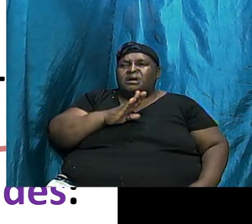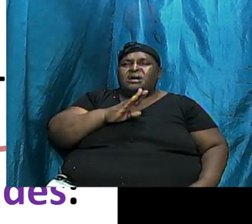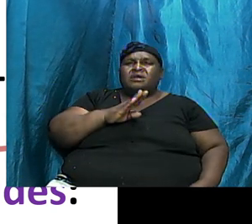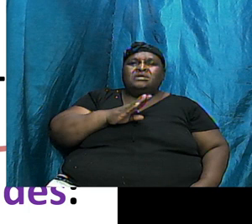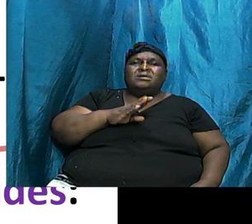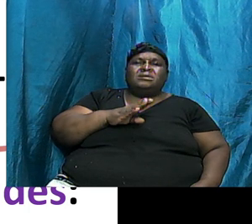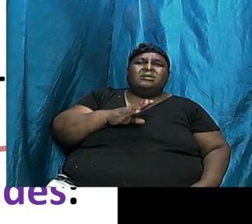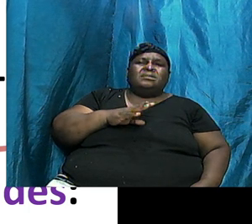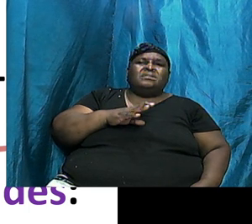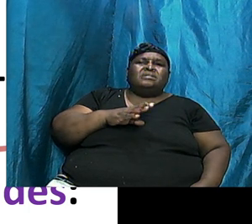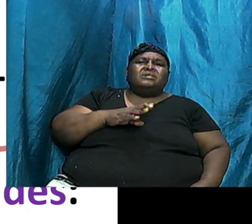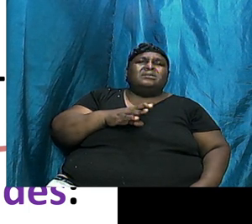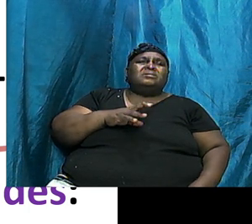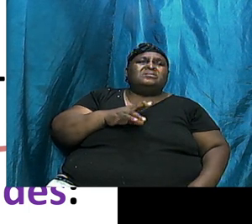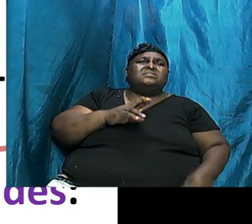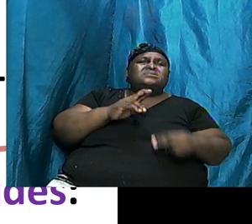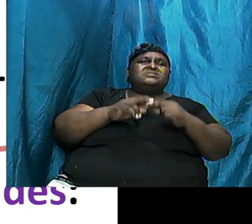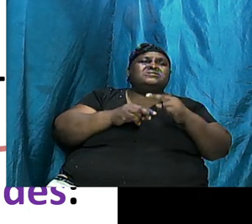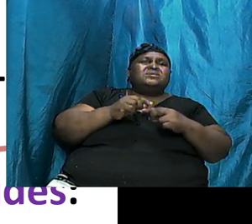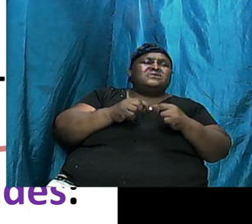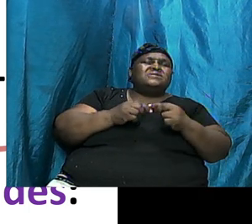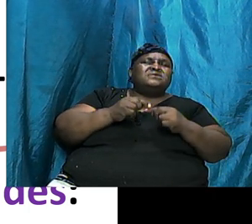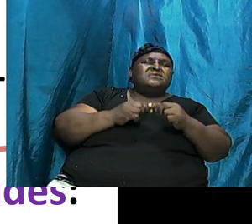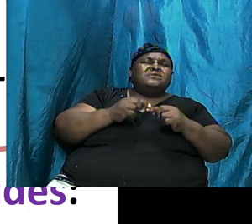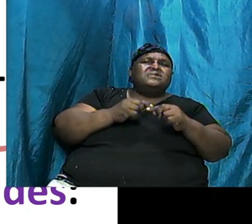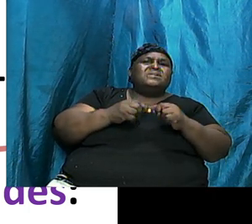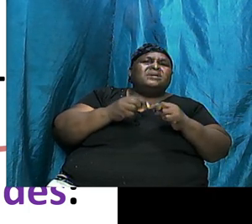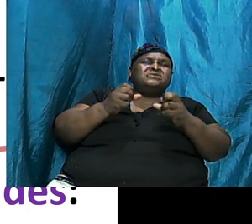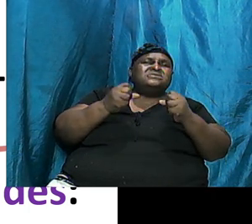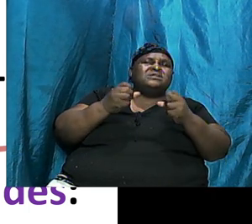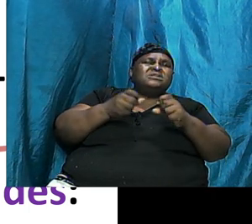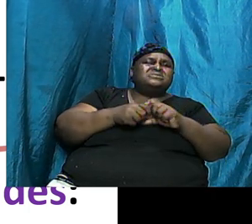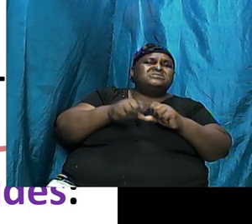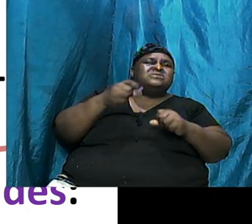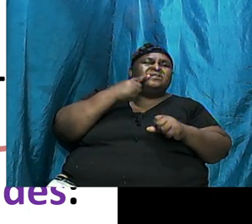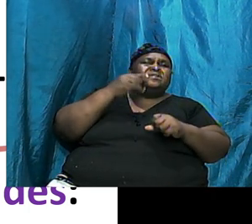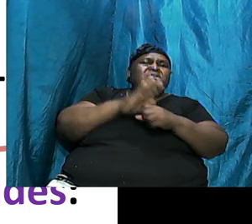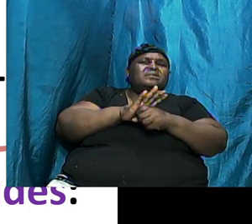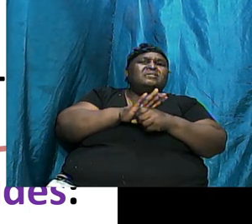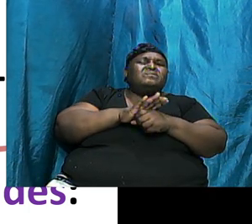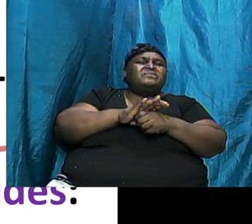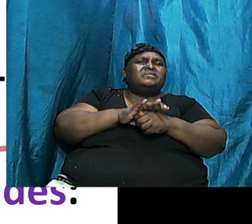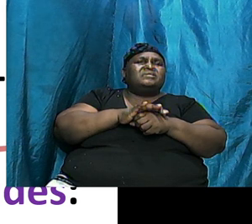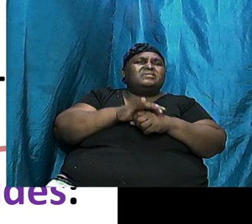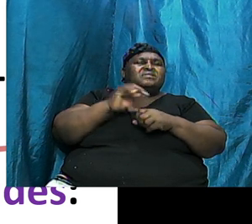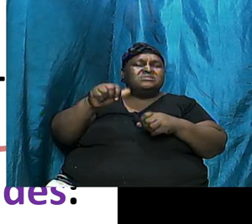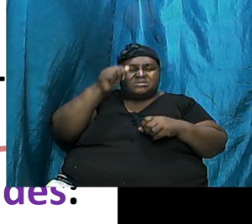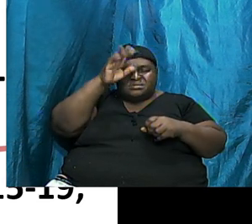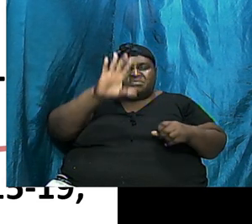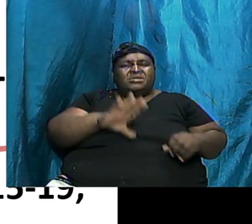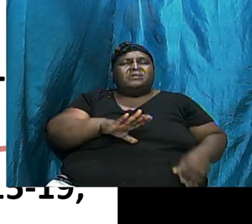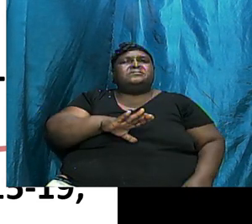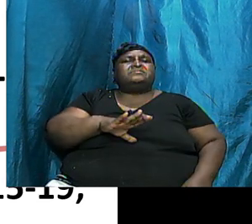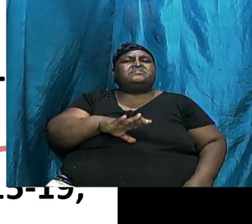Circumcision A Sign Of The Covenant This Is The Man Yes That